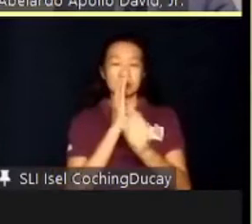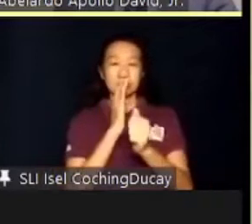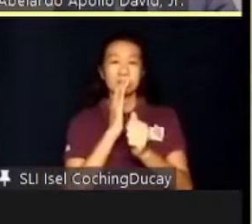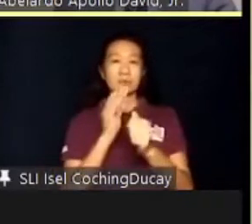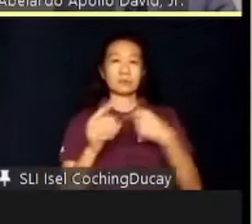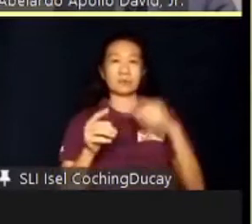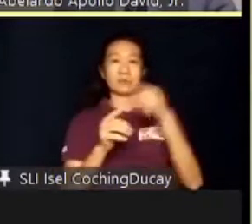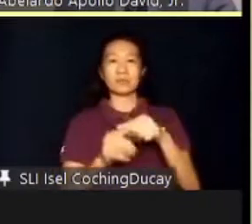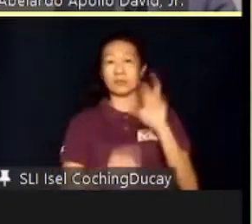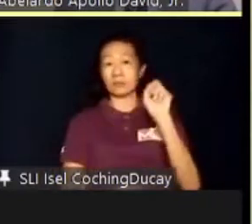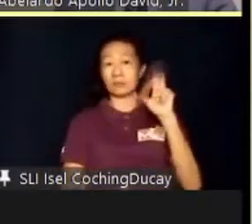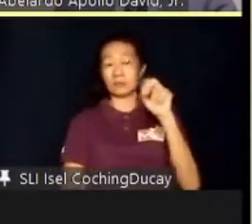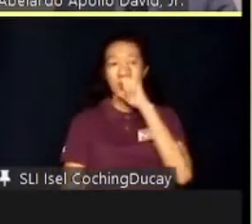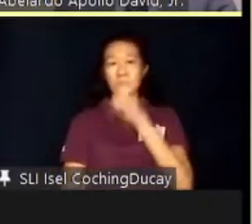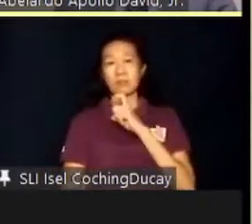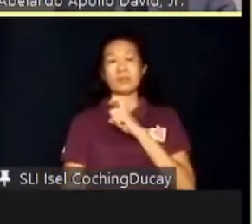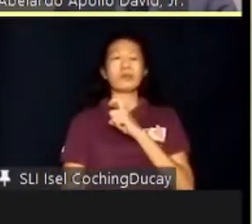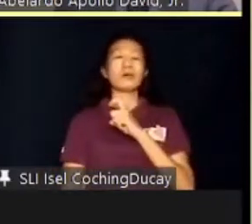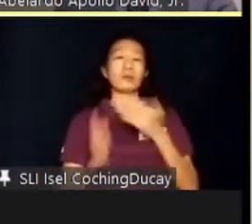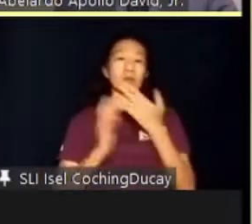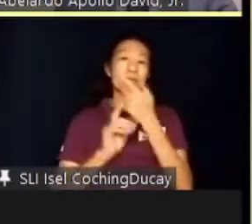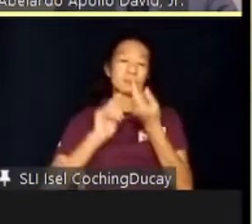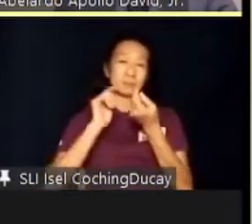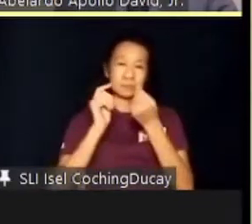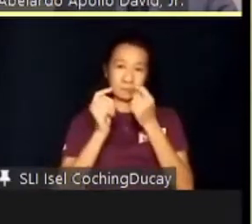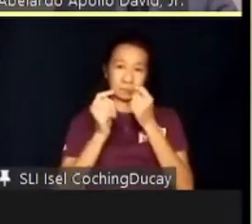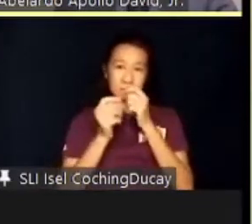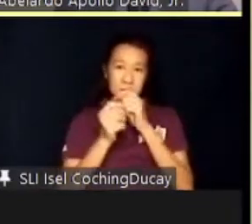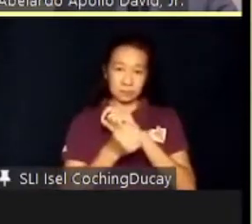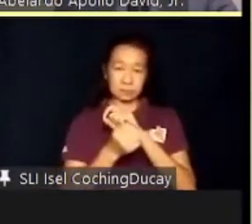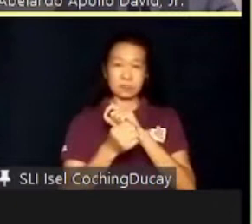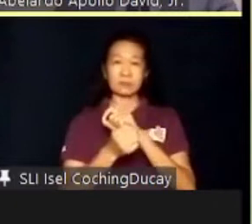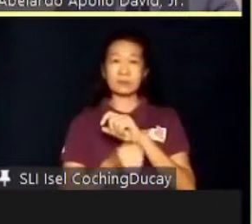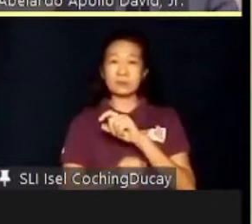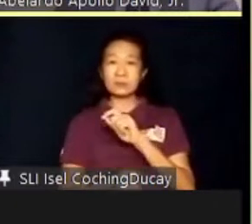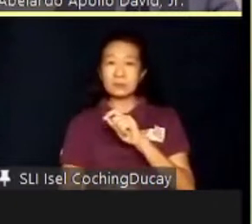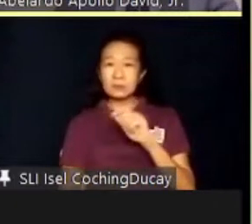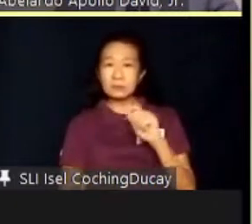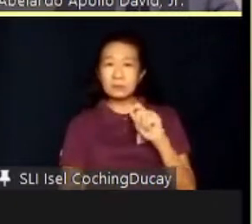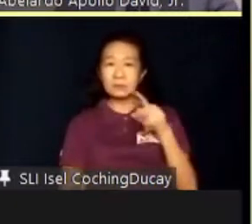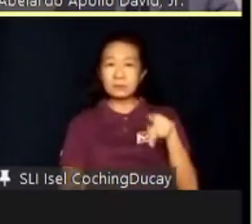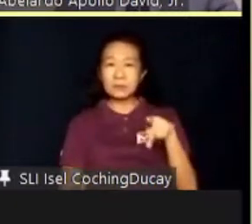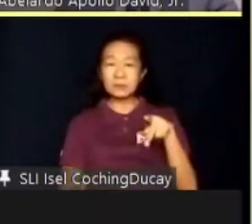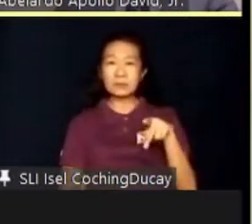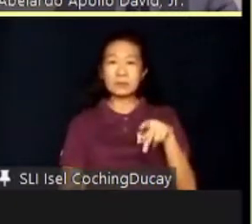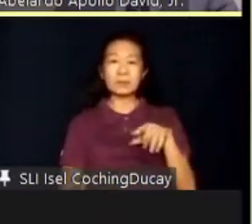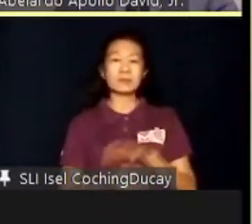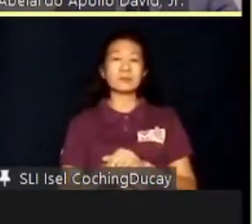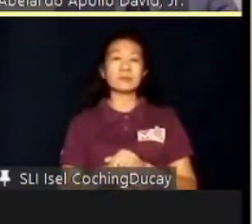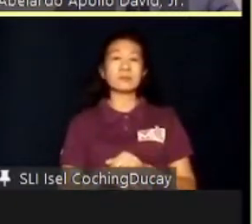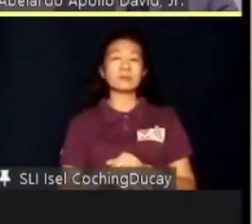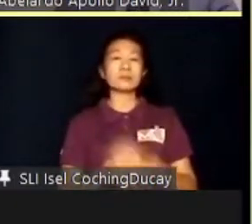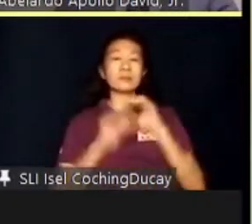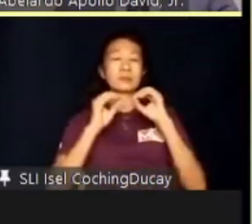13 years old through the Transition Education Program, or TEP, which aims to teach self-care,